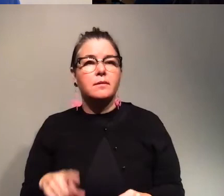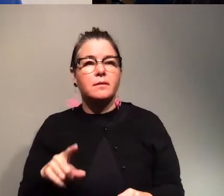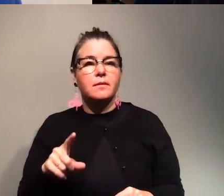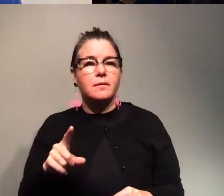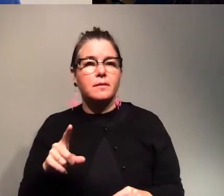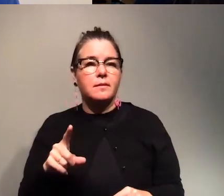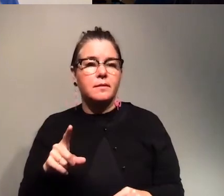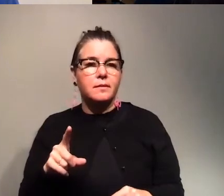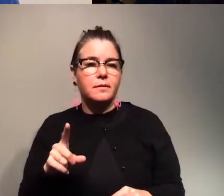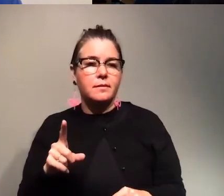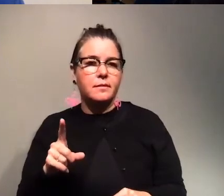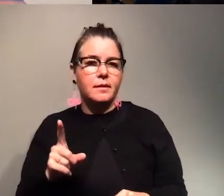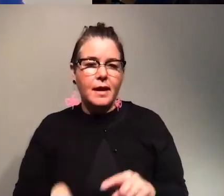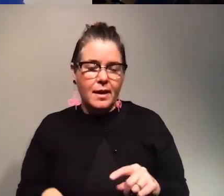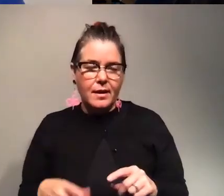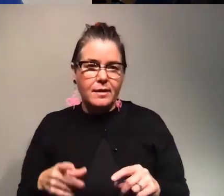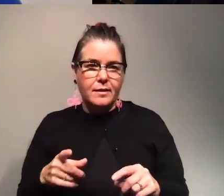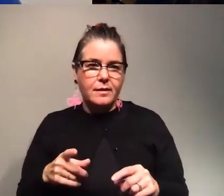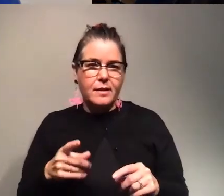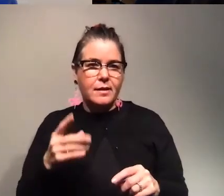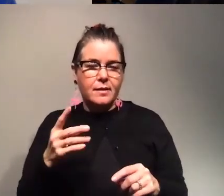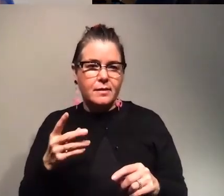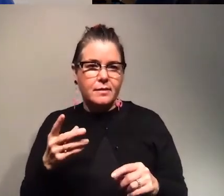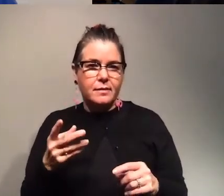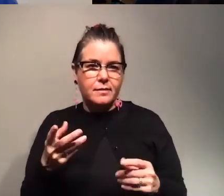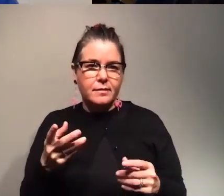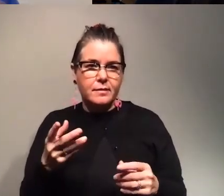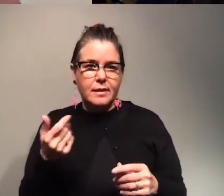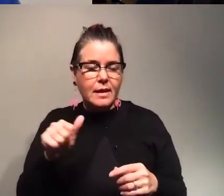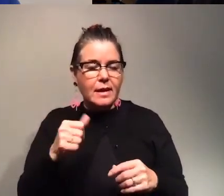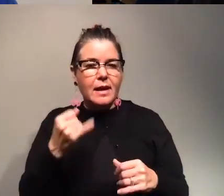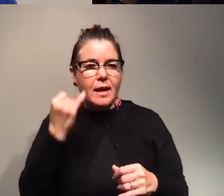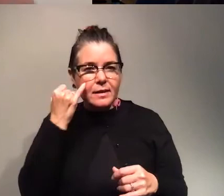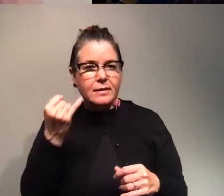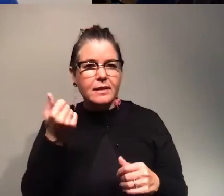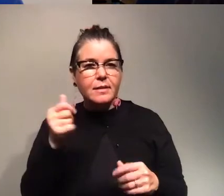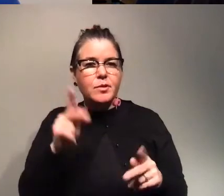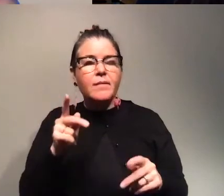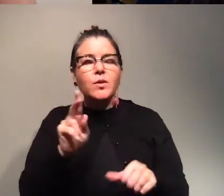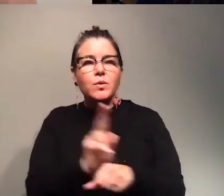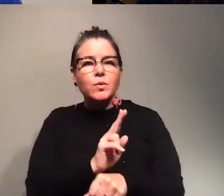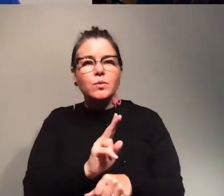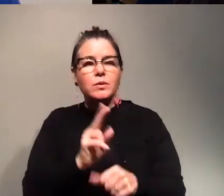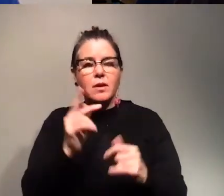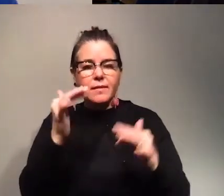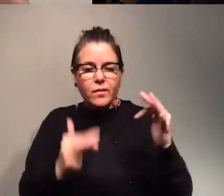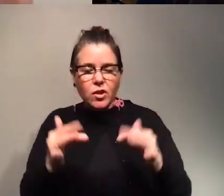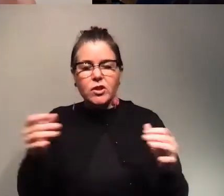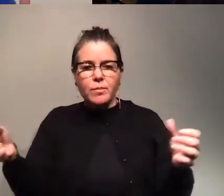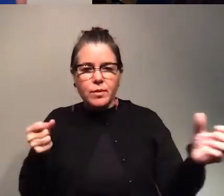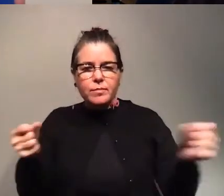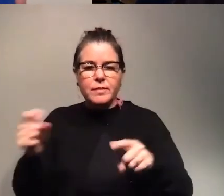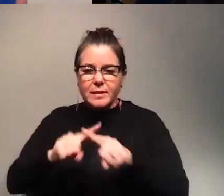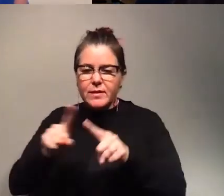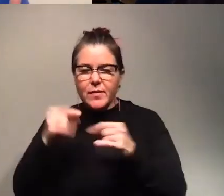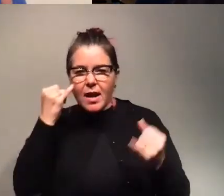any idea we cannot spare any uh personal like we need to use all the diversity all the diverse ideas that we